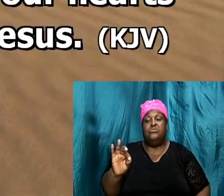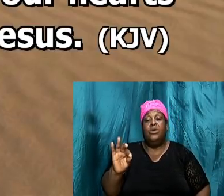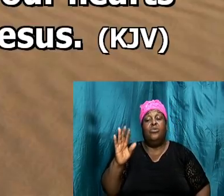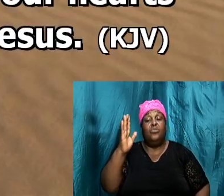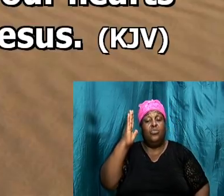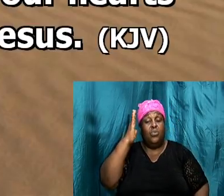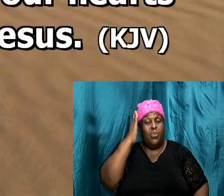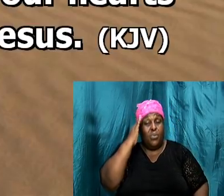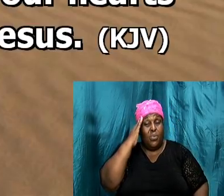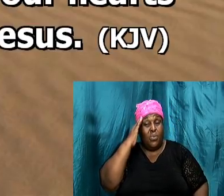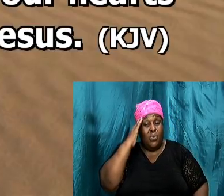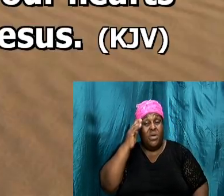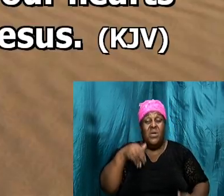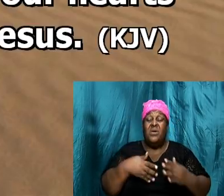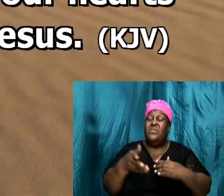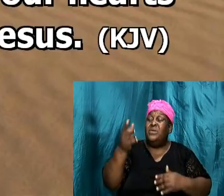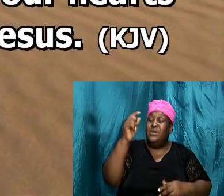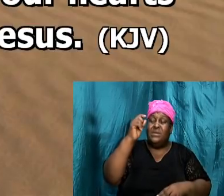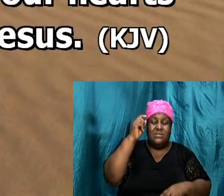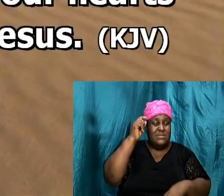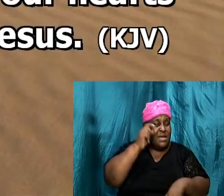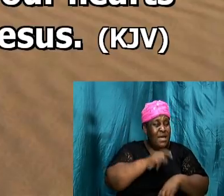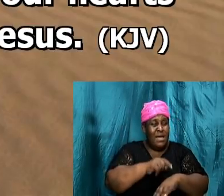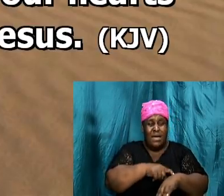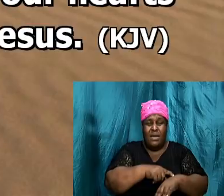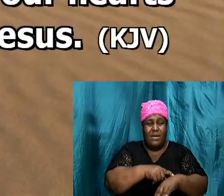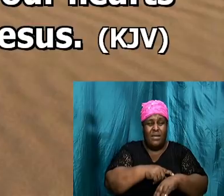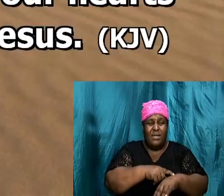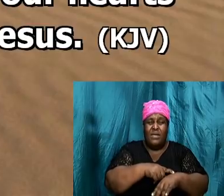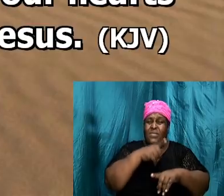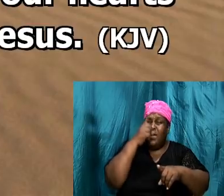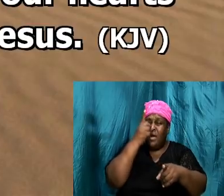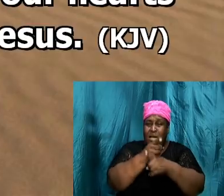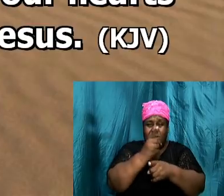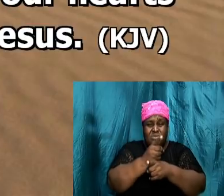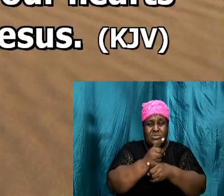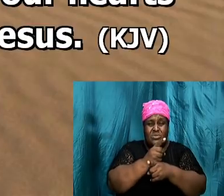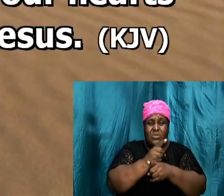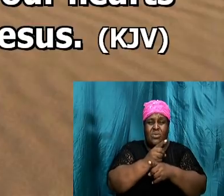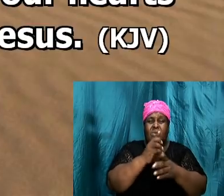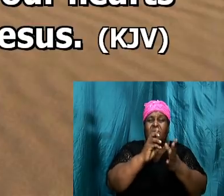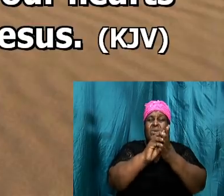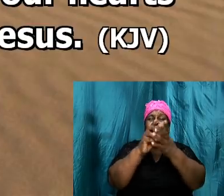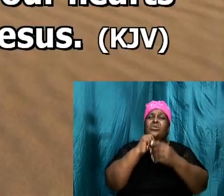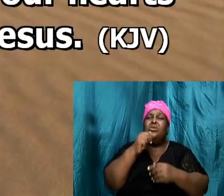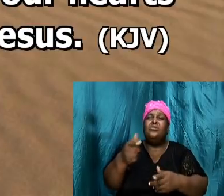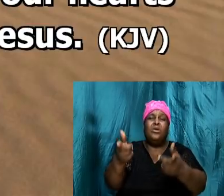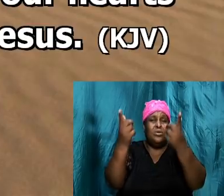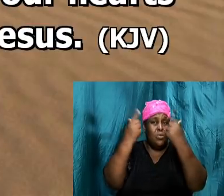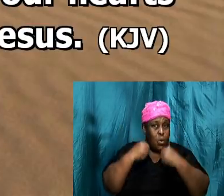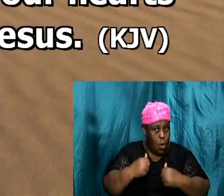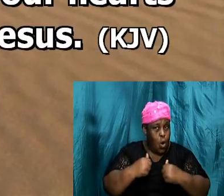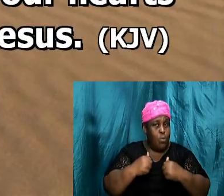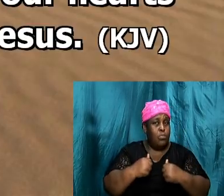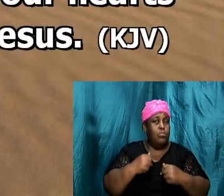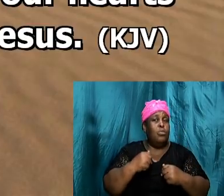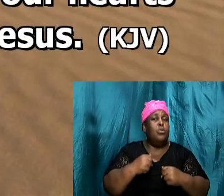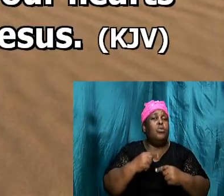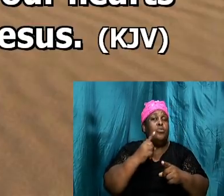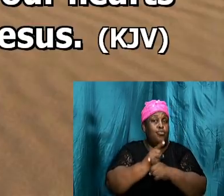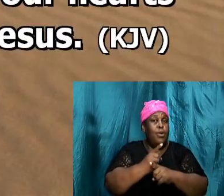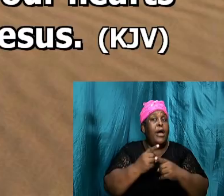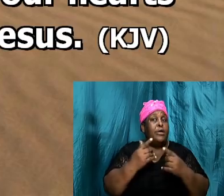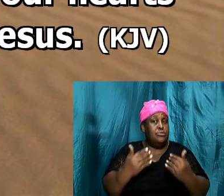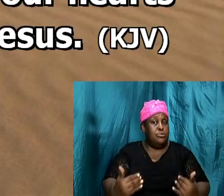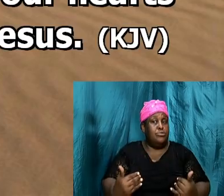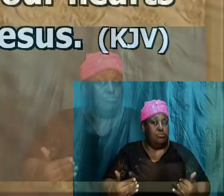that there are times when the answer will not come right away and there are times when the